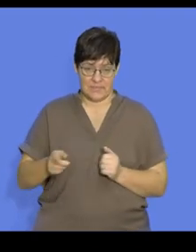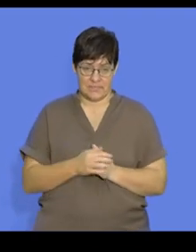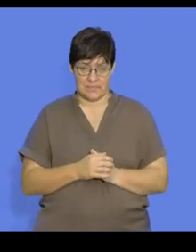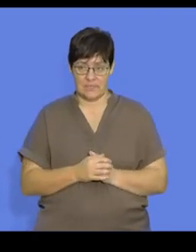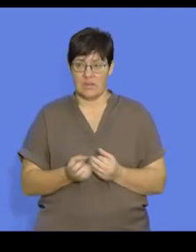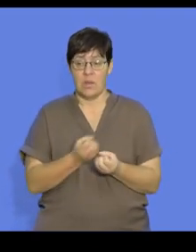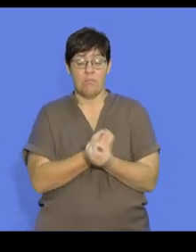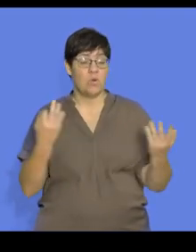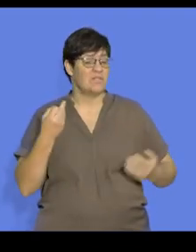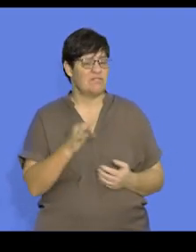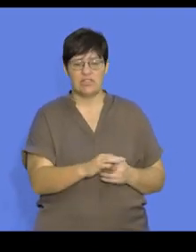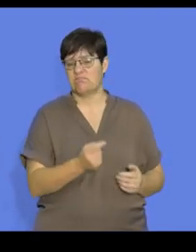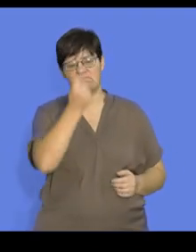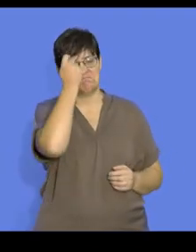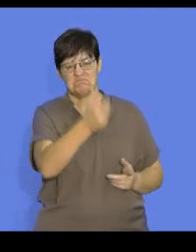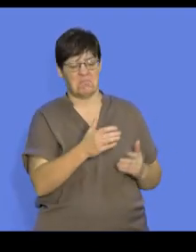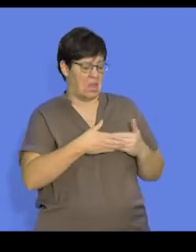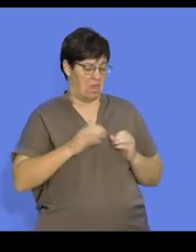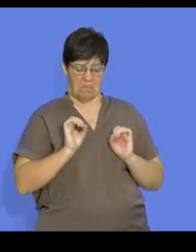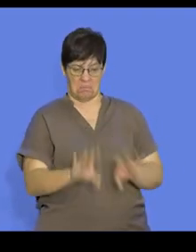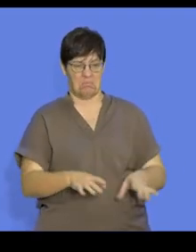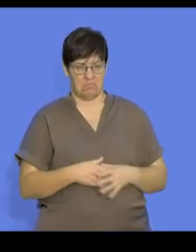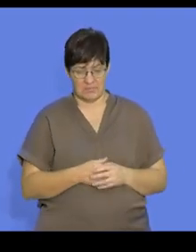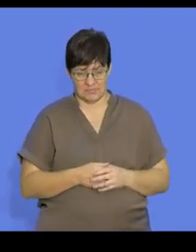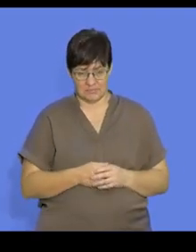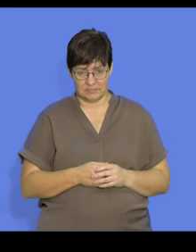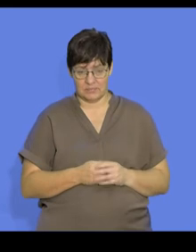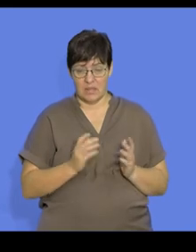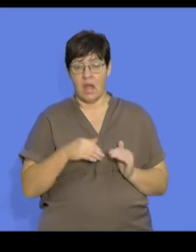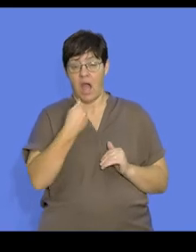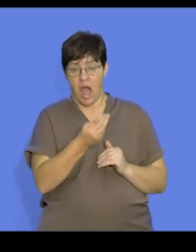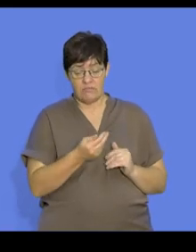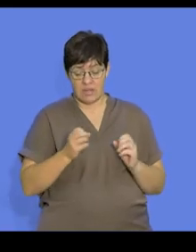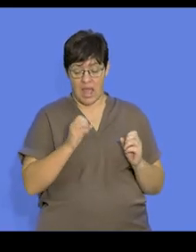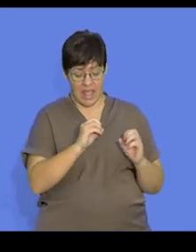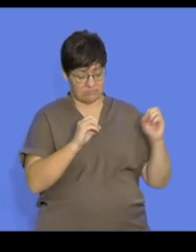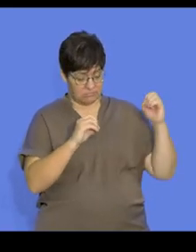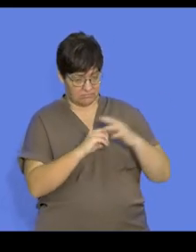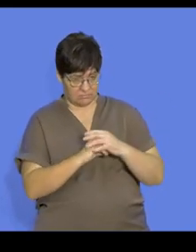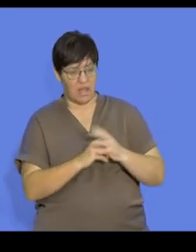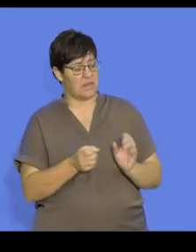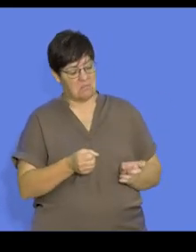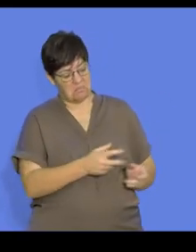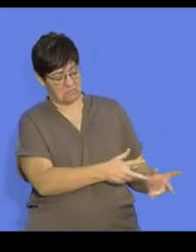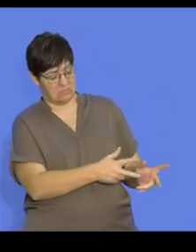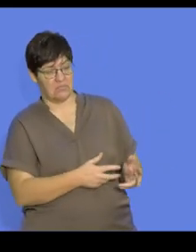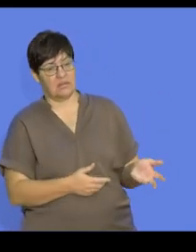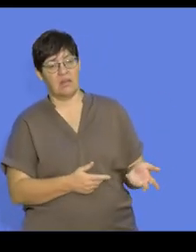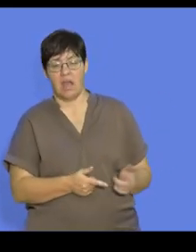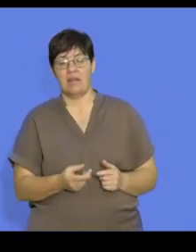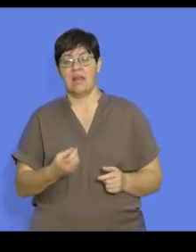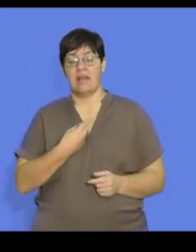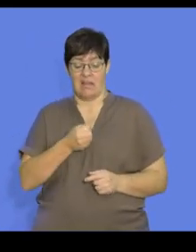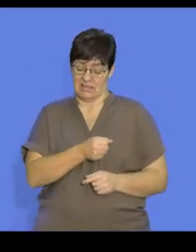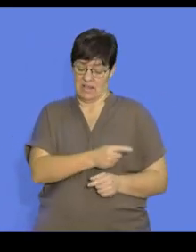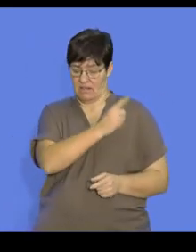Most fish display little to no parental care, and you'll find that after fertilization, the eggs are abandoned, and the